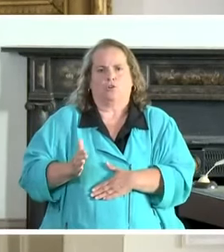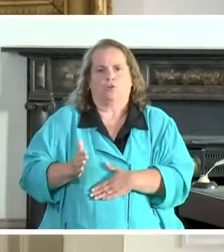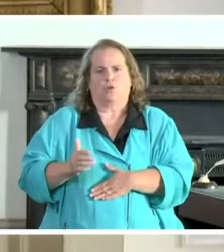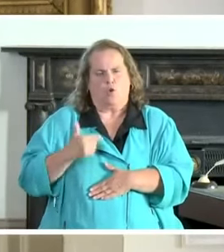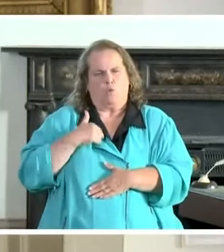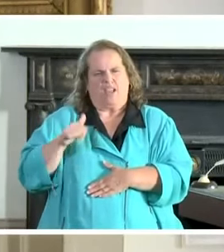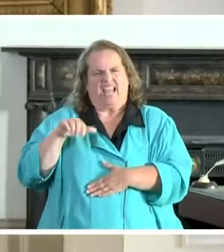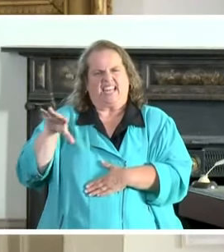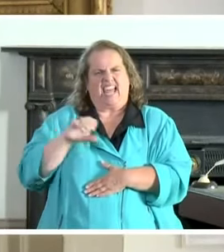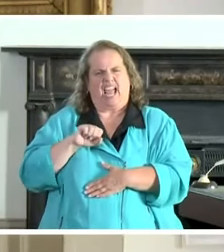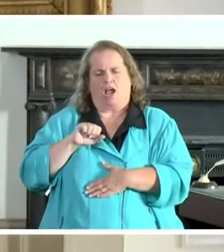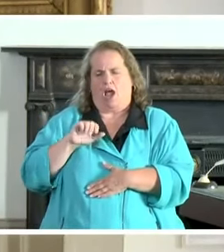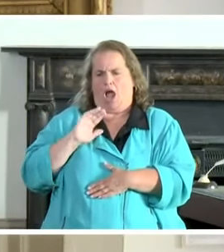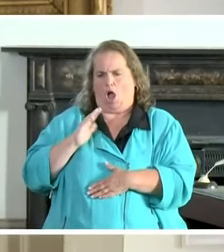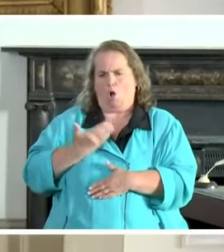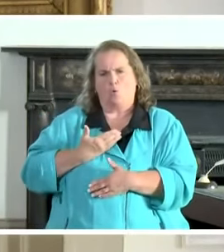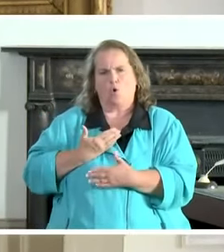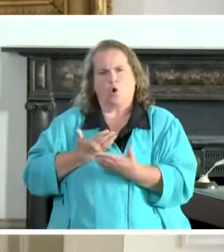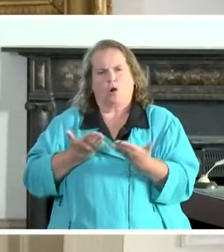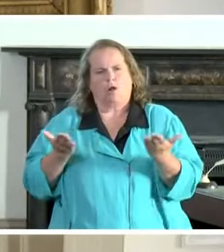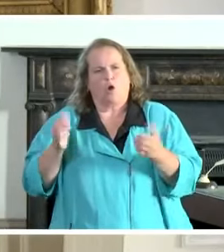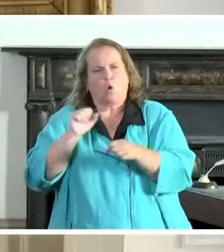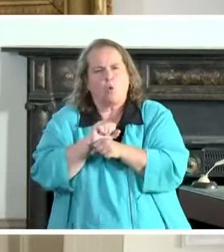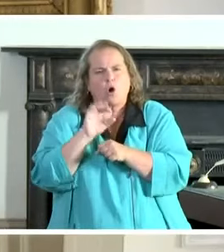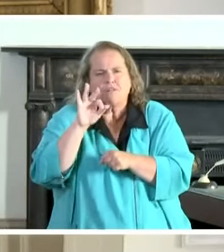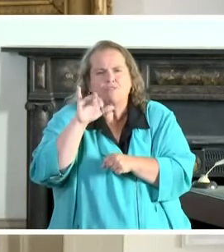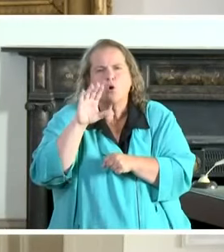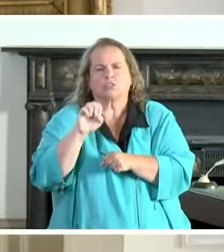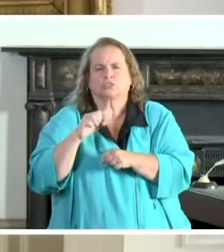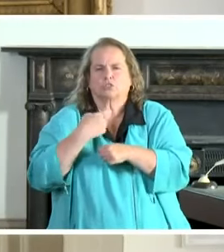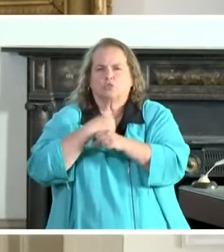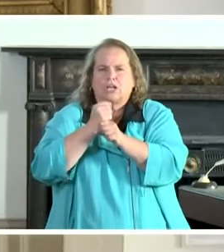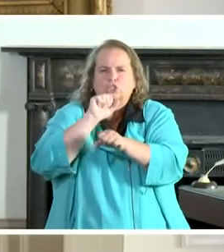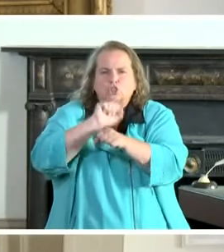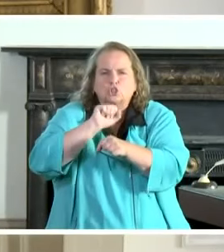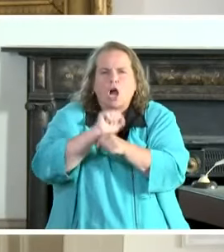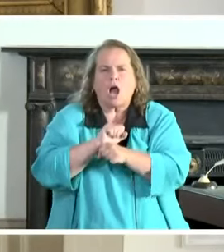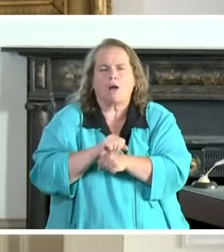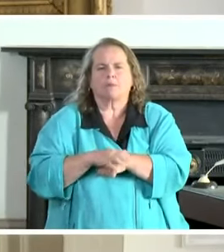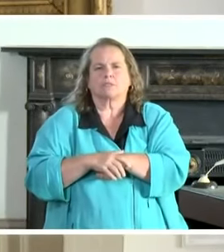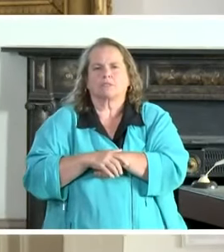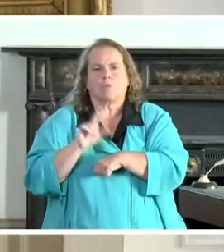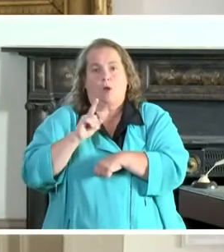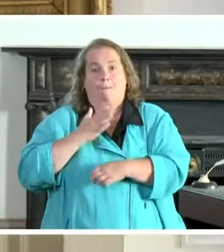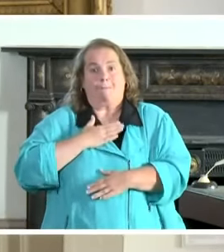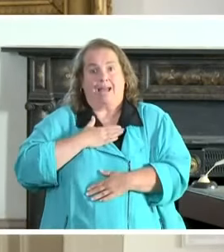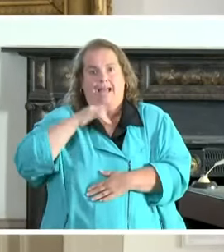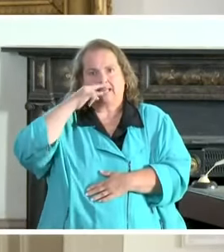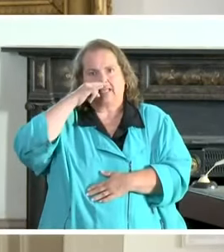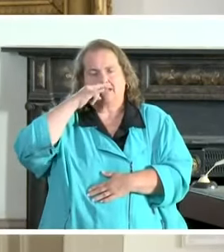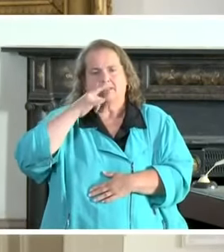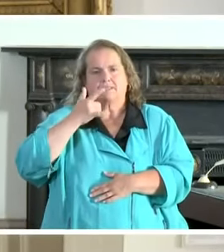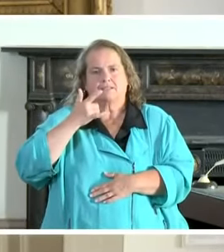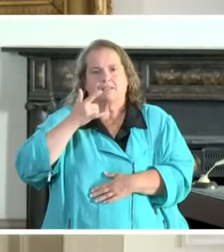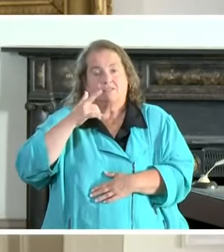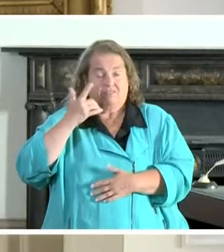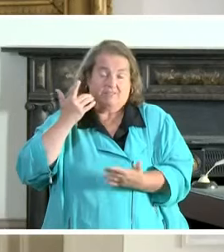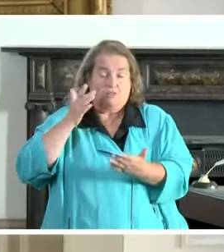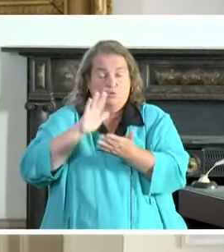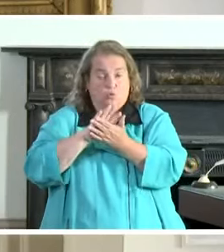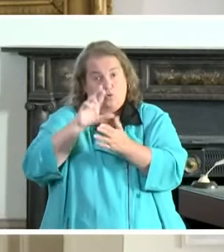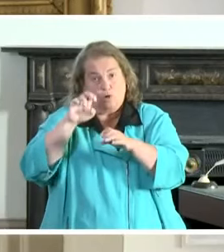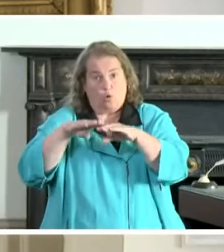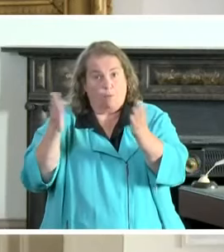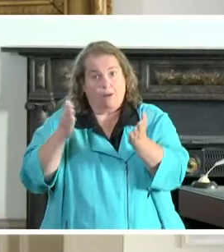and harness it, create a new workforce and create the types of jobs where my kids, speaking of a school reopening plan,